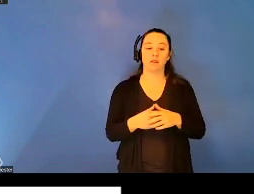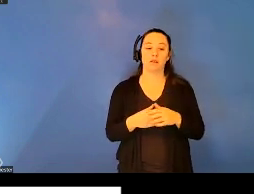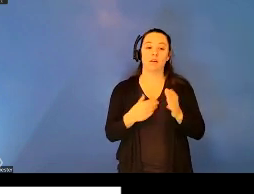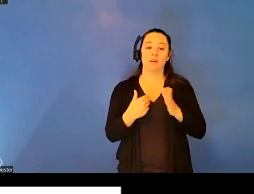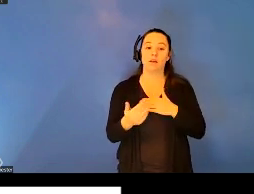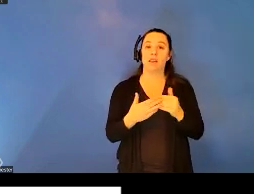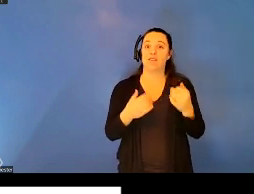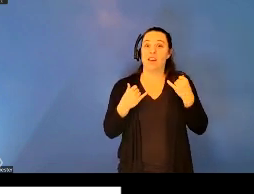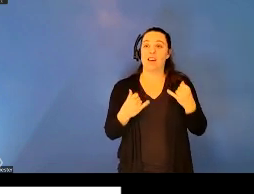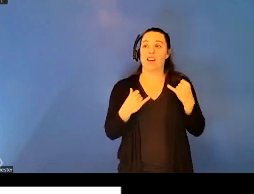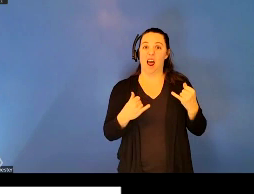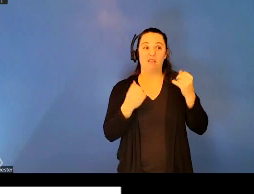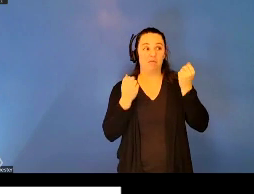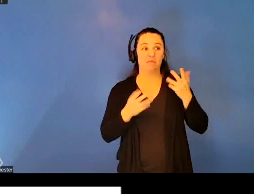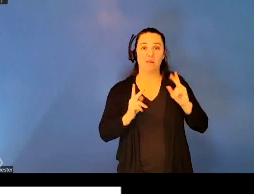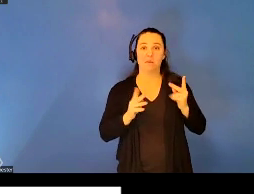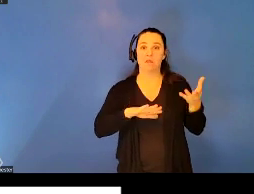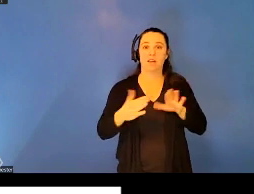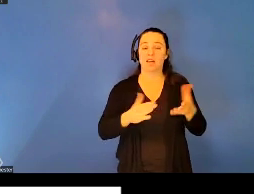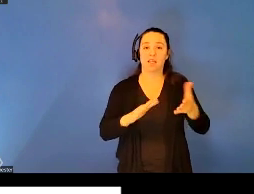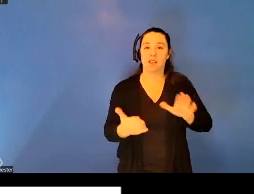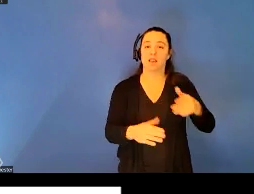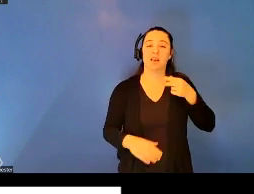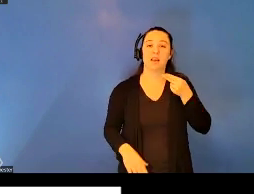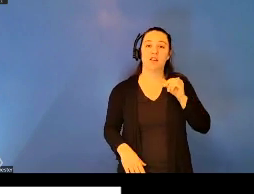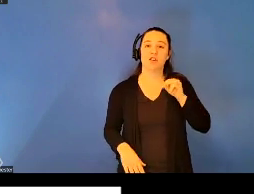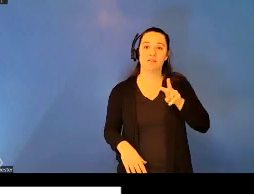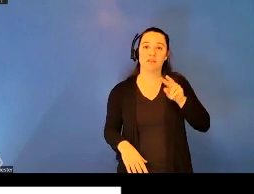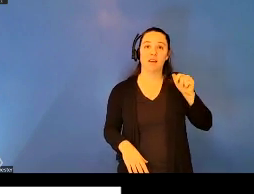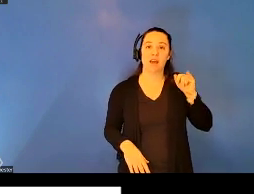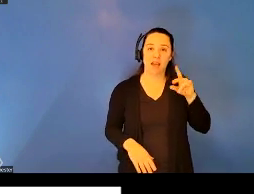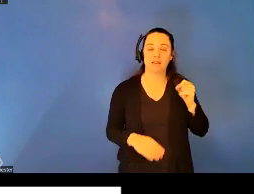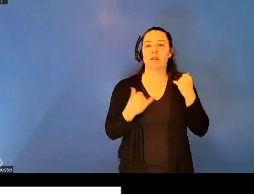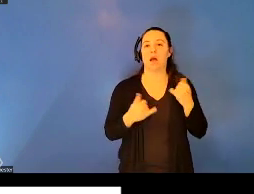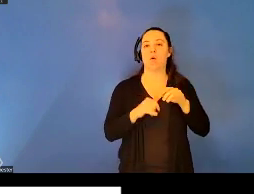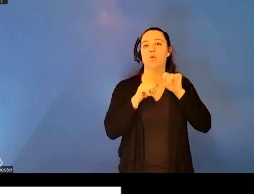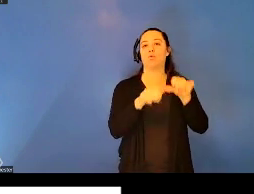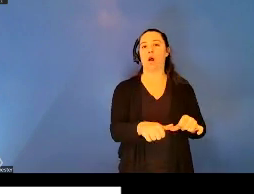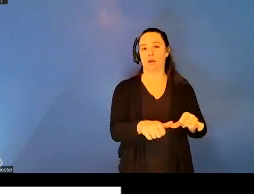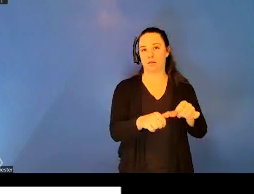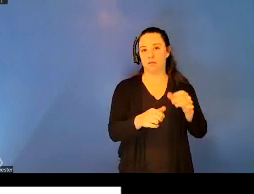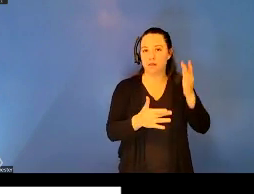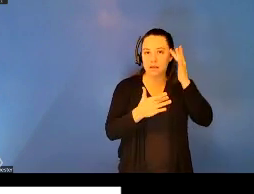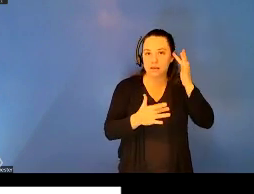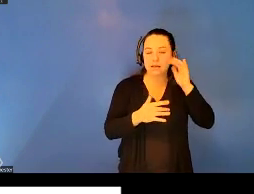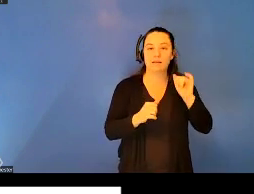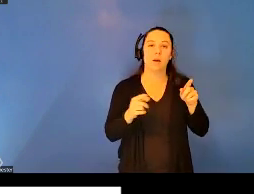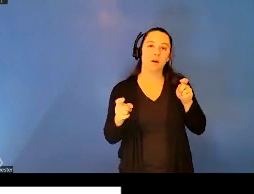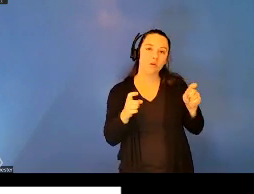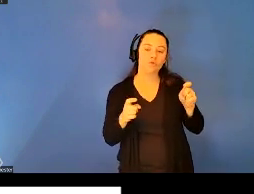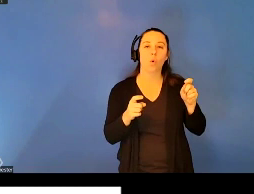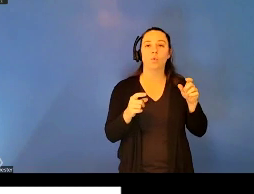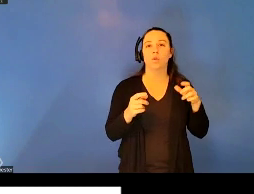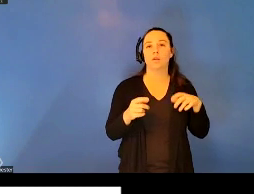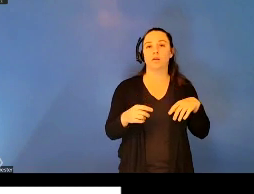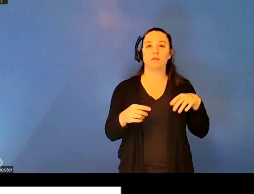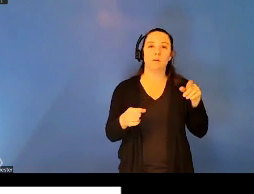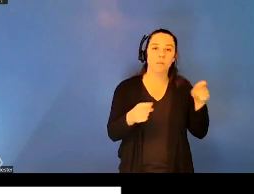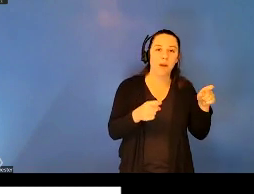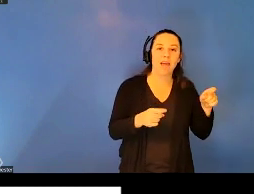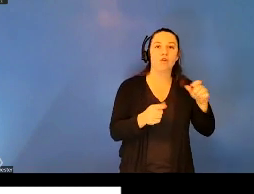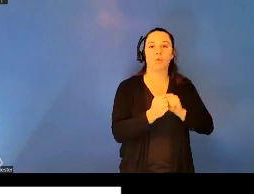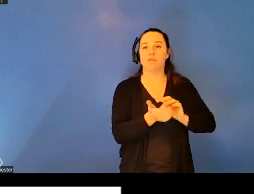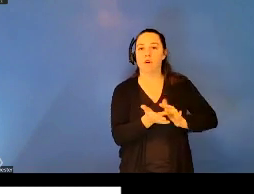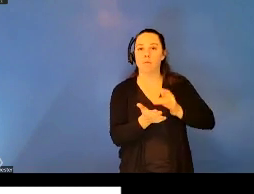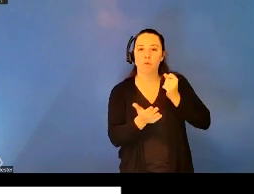lives have been lost, HIV-AIDS has become a chronic disease that can be controlled and managed in pharmaceutical and bureaucratic ways, the